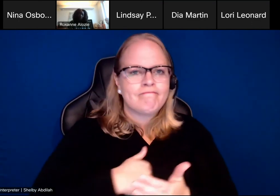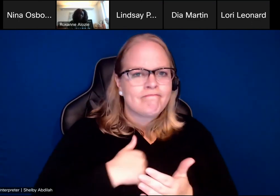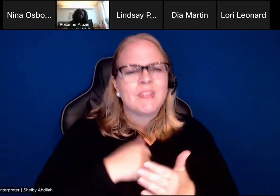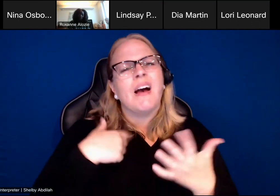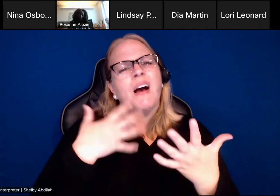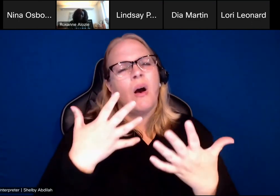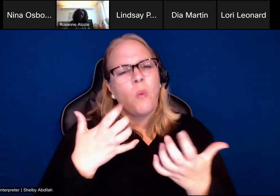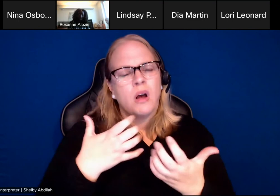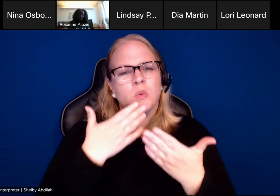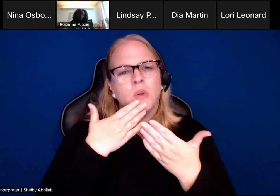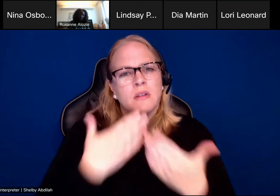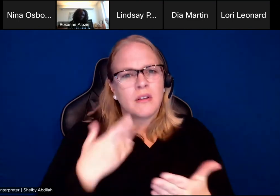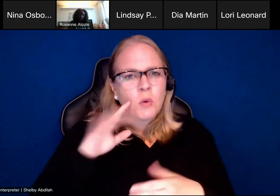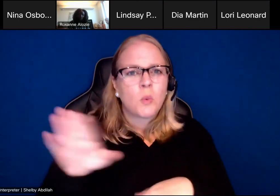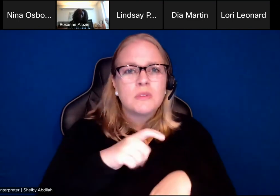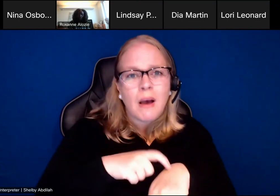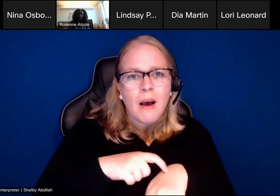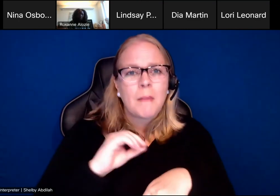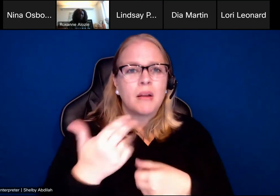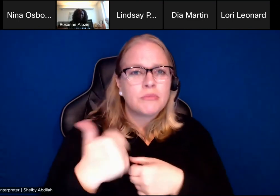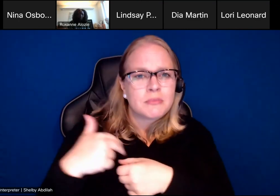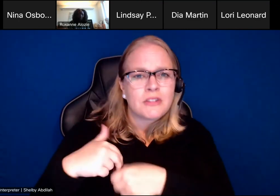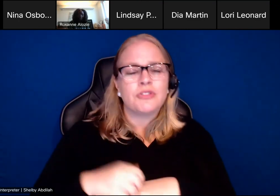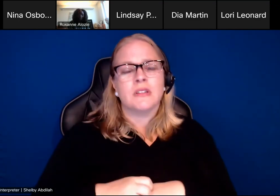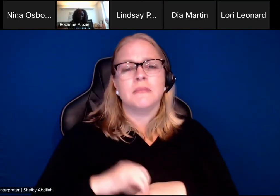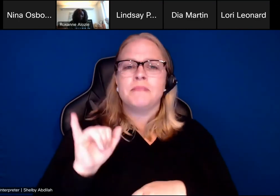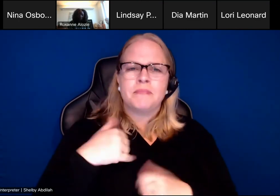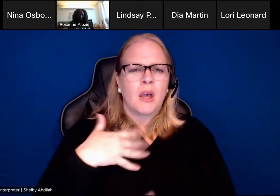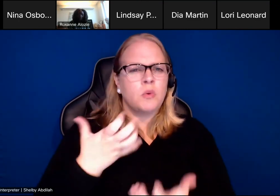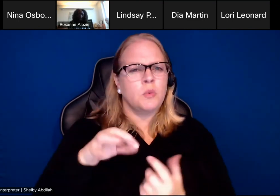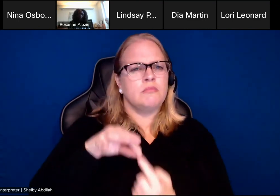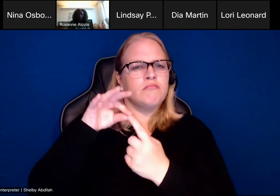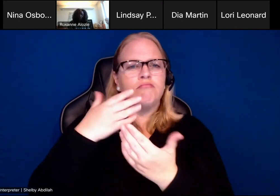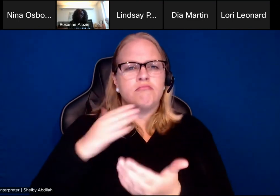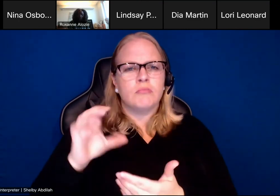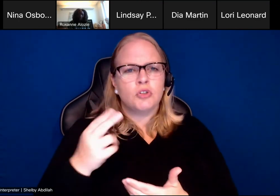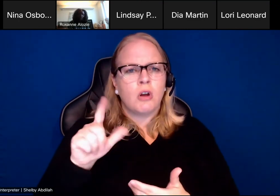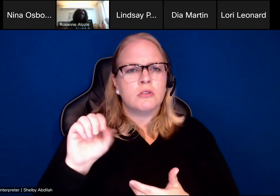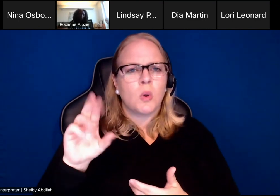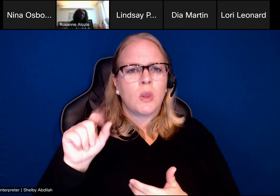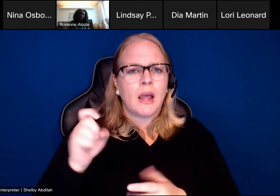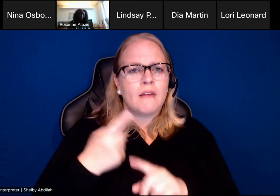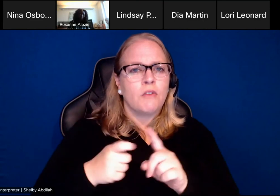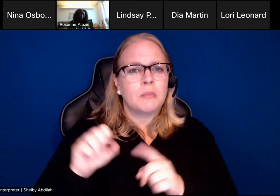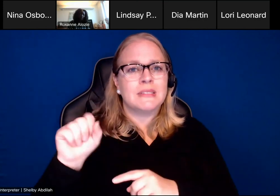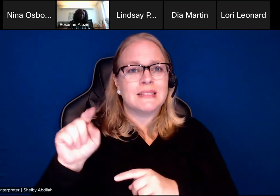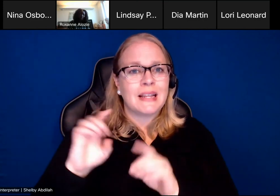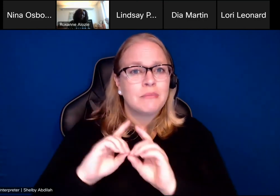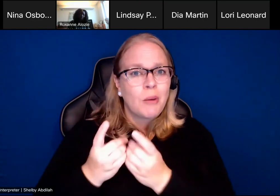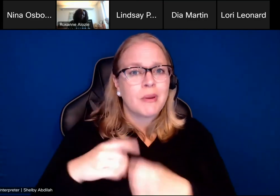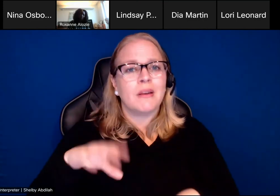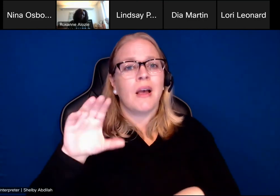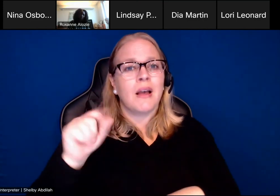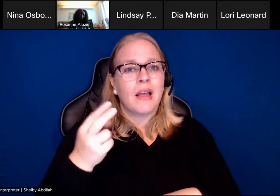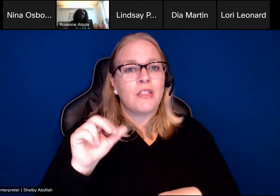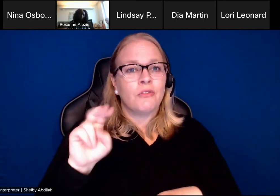And do want to make sure that I thank a couple people, Charles Collette from the State Department, Catherine Guernsey, if you all can just come on so I